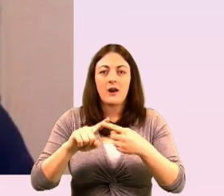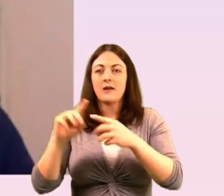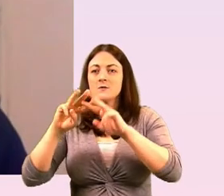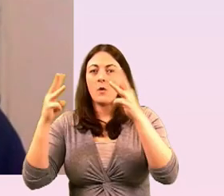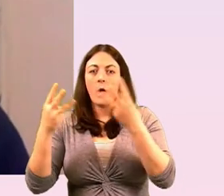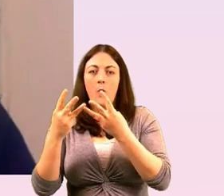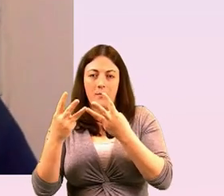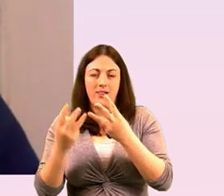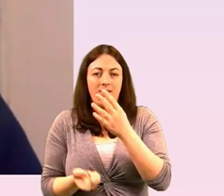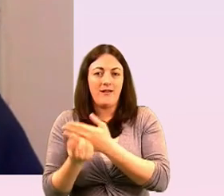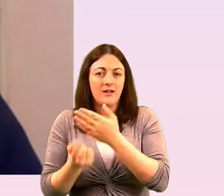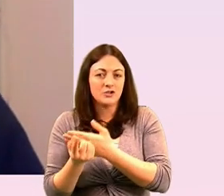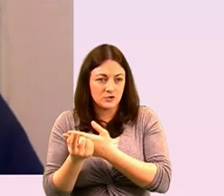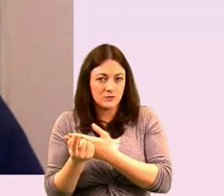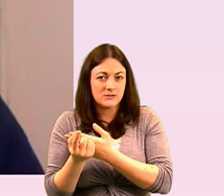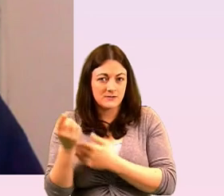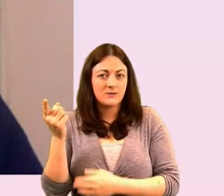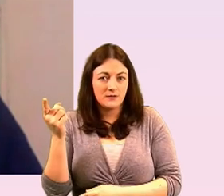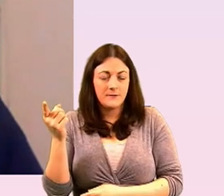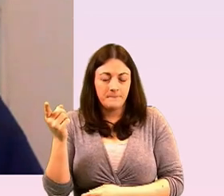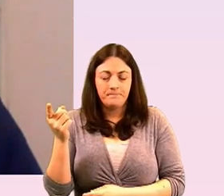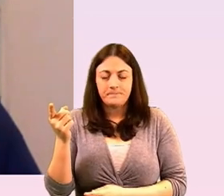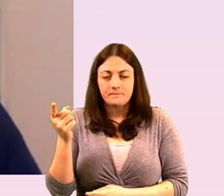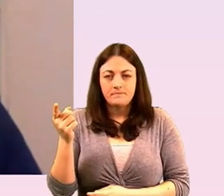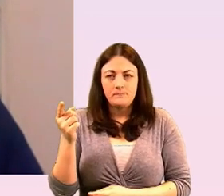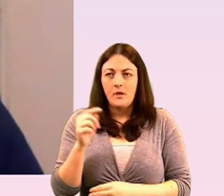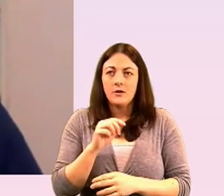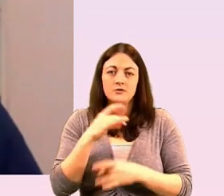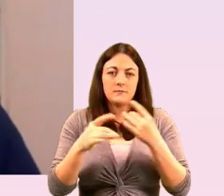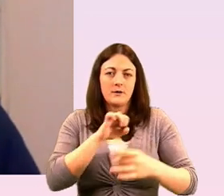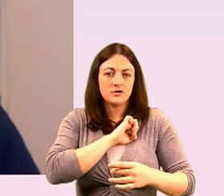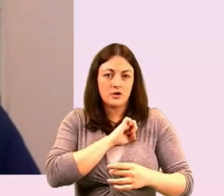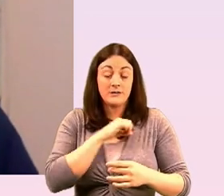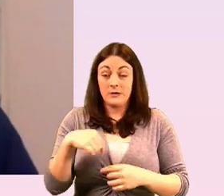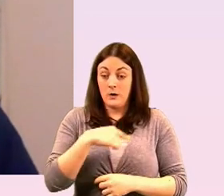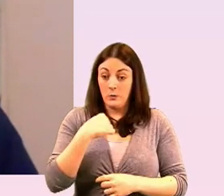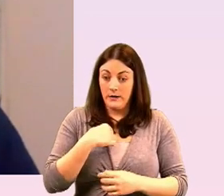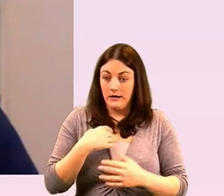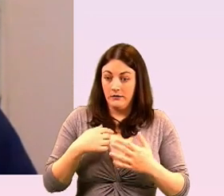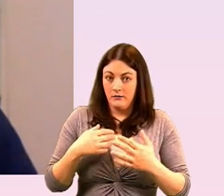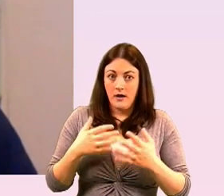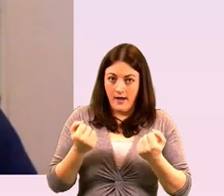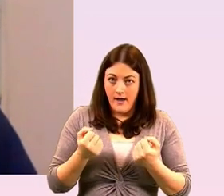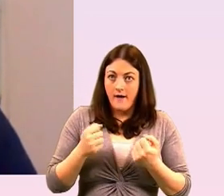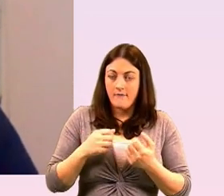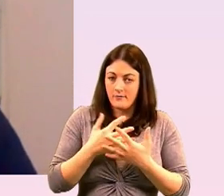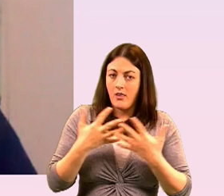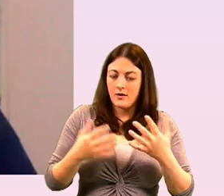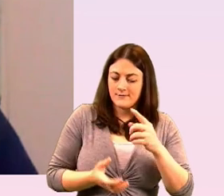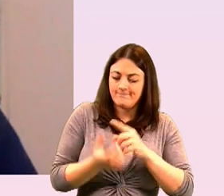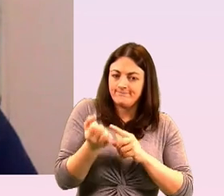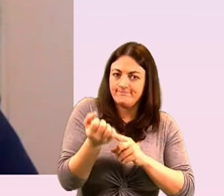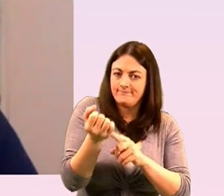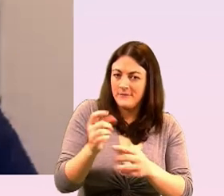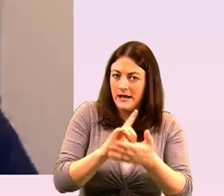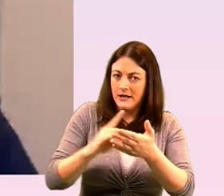i think that point about you know not losing sense uh we have come a long way in ireland but there are still many people